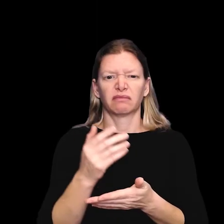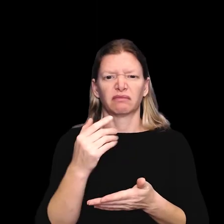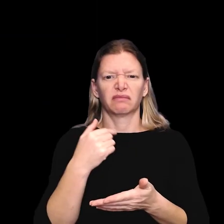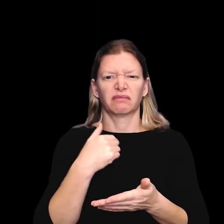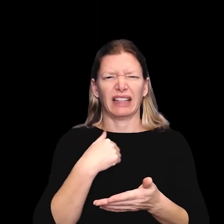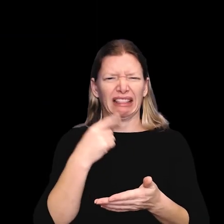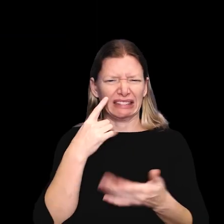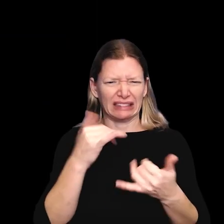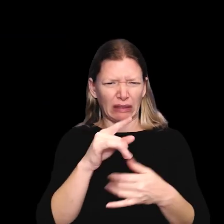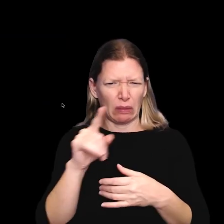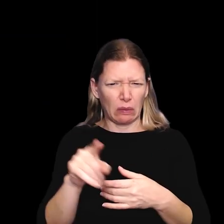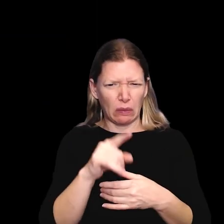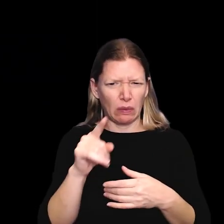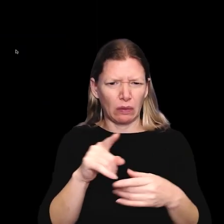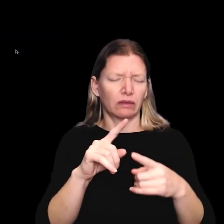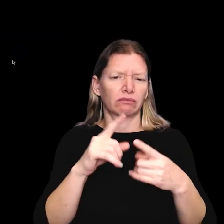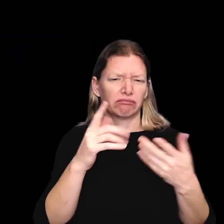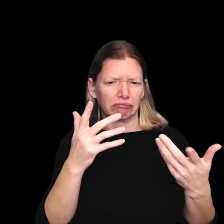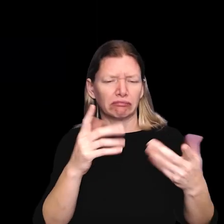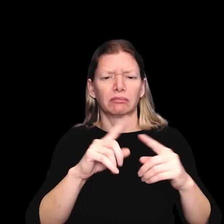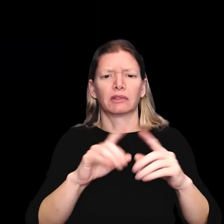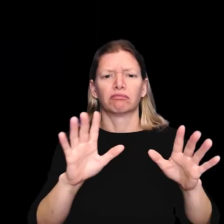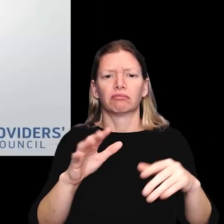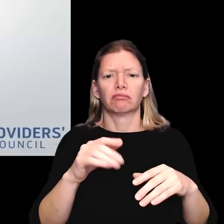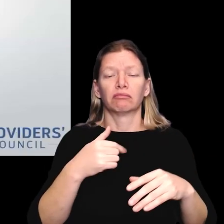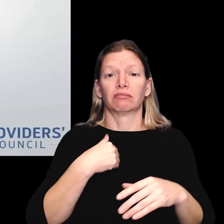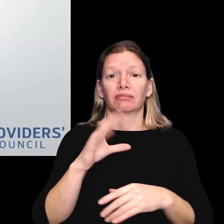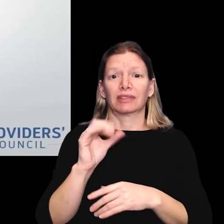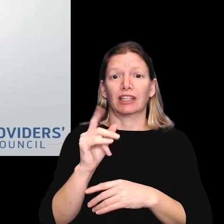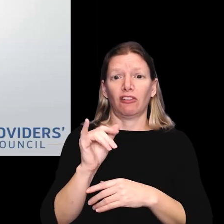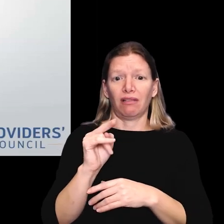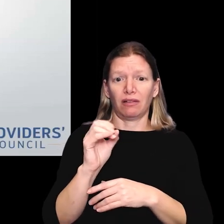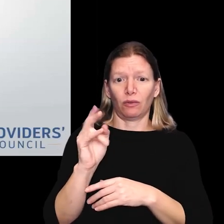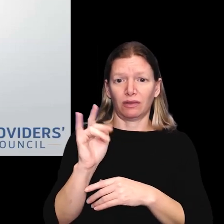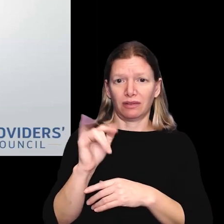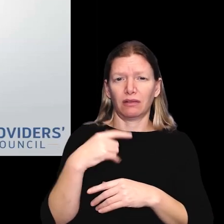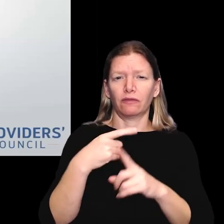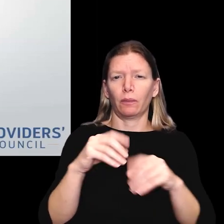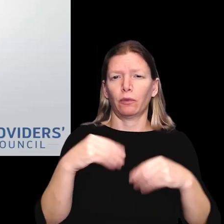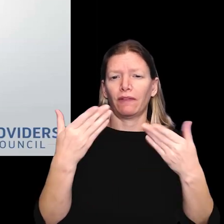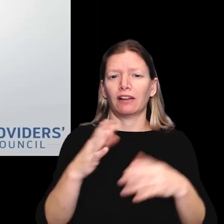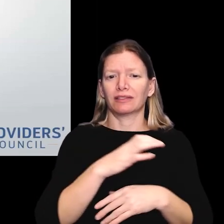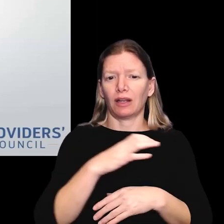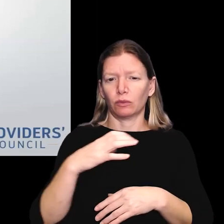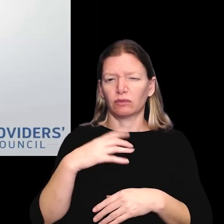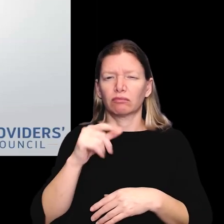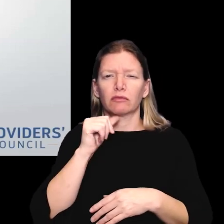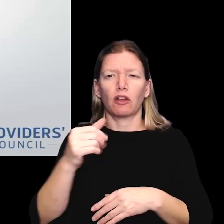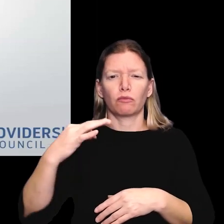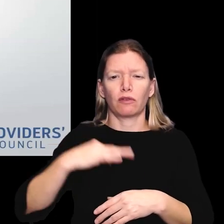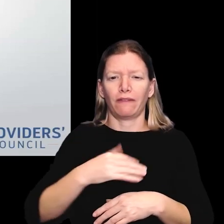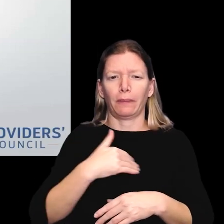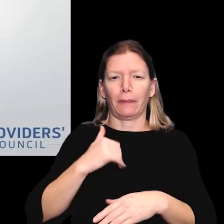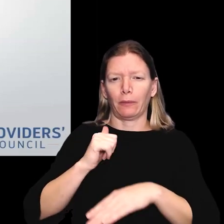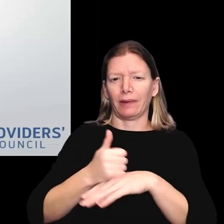I think this is loading for people, but I'm Carolyn O'Neill. I'm from the Providers Council, which is